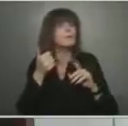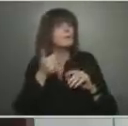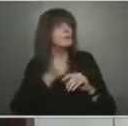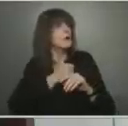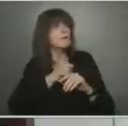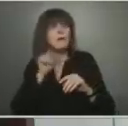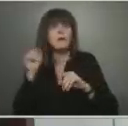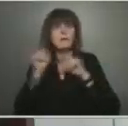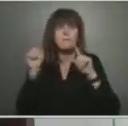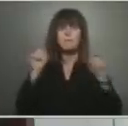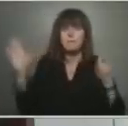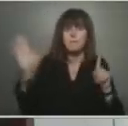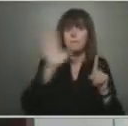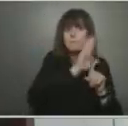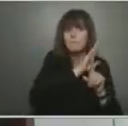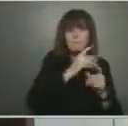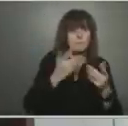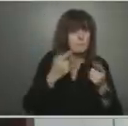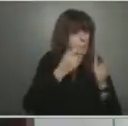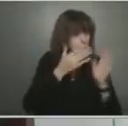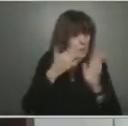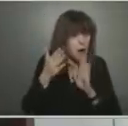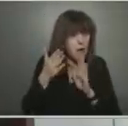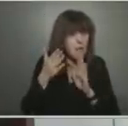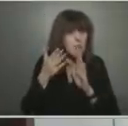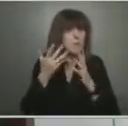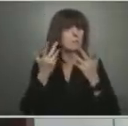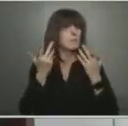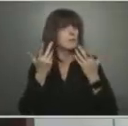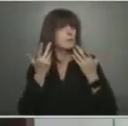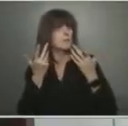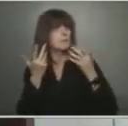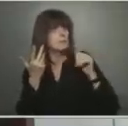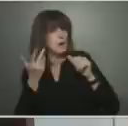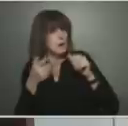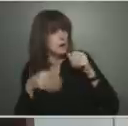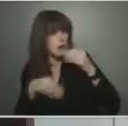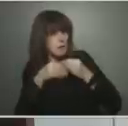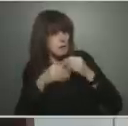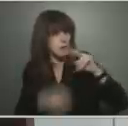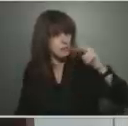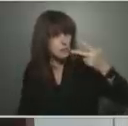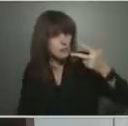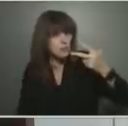So, it's clearly an open policy window at present.